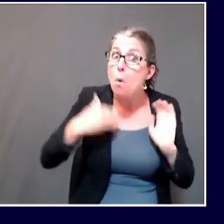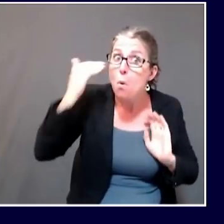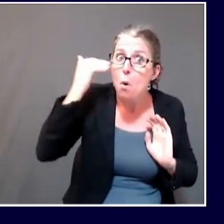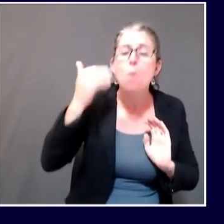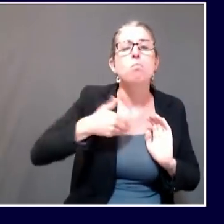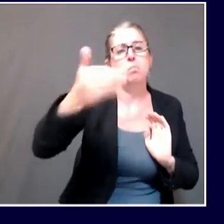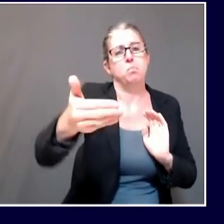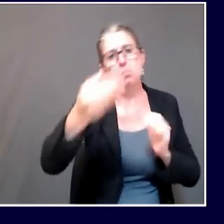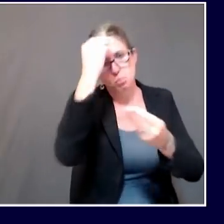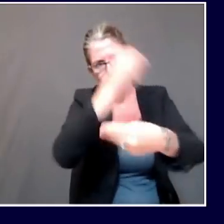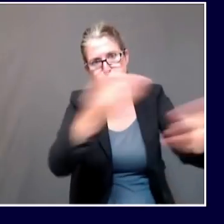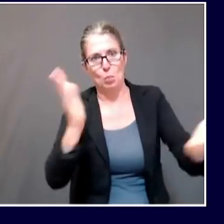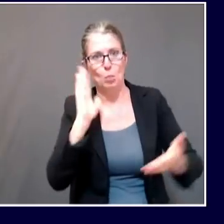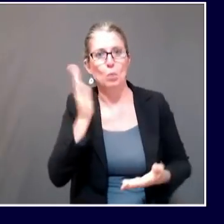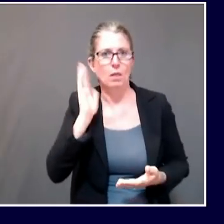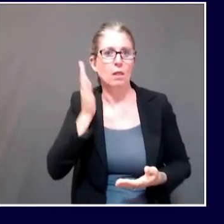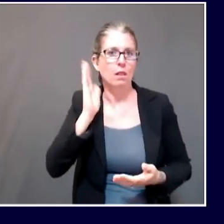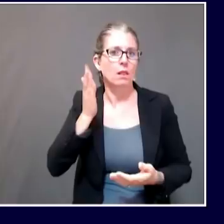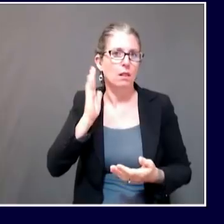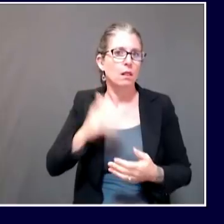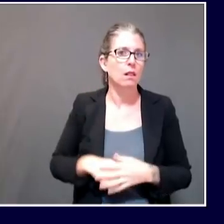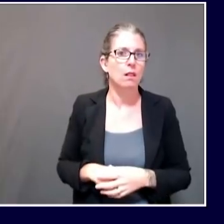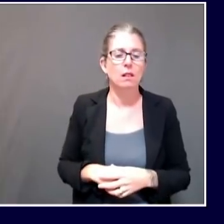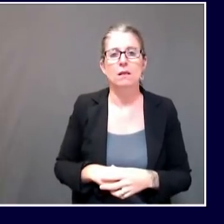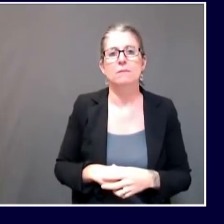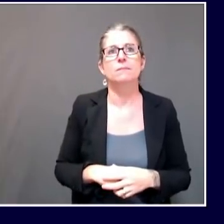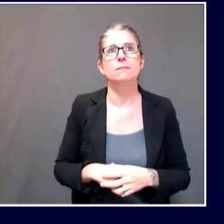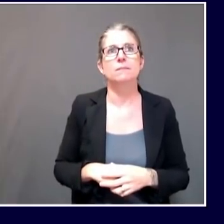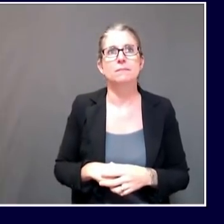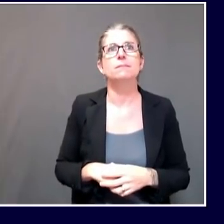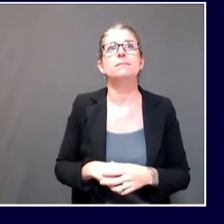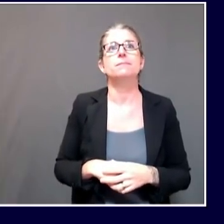I'd like to turn now to some updates around testing.